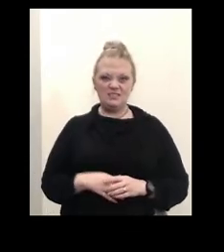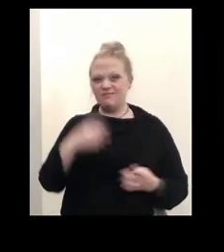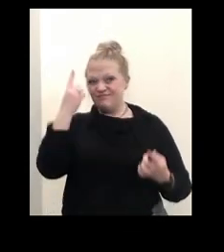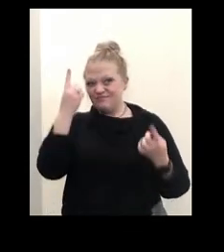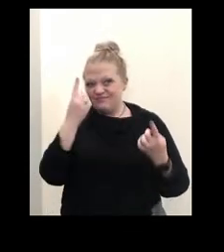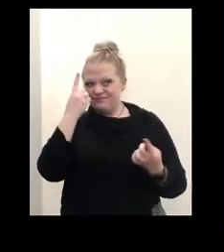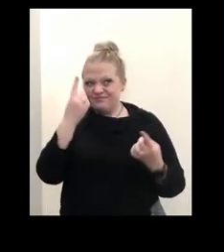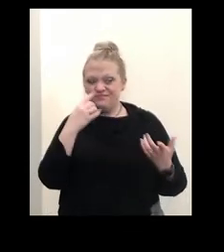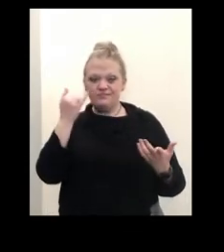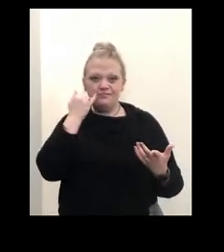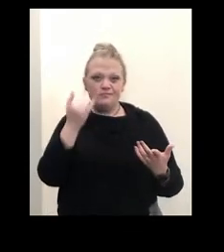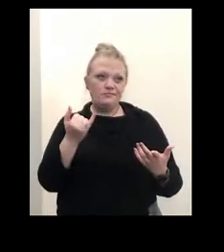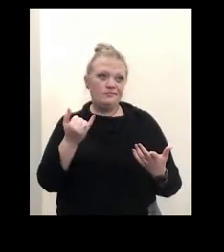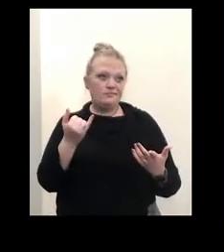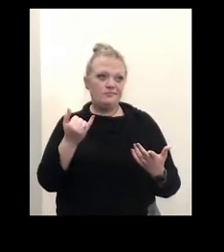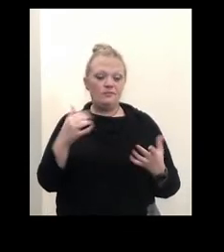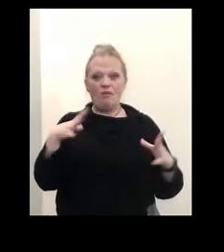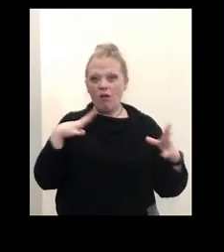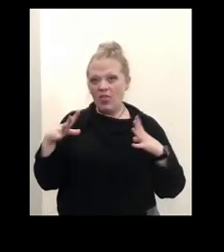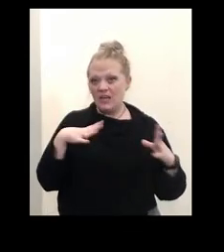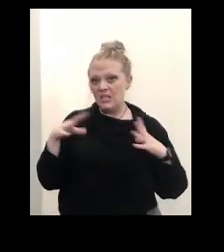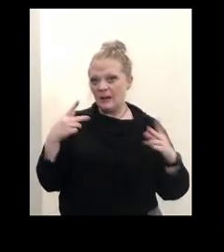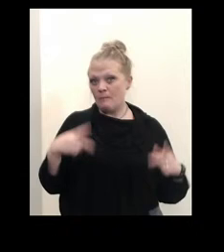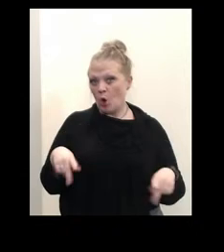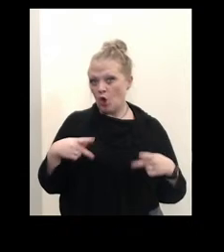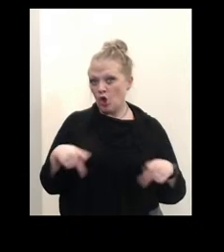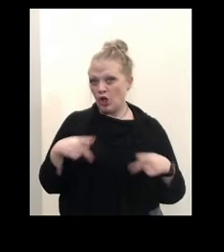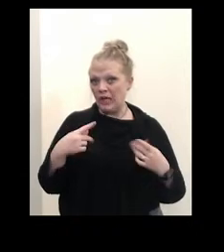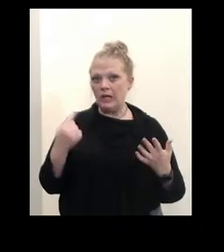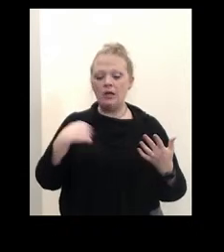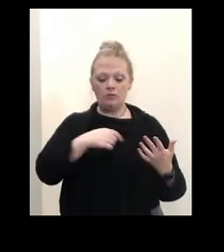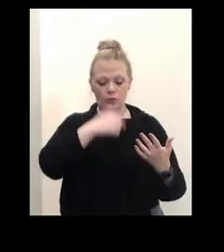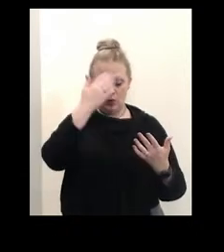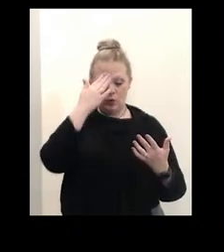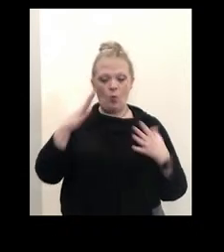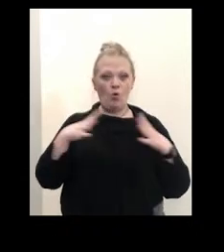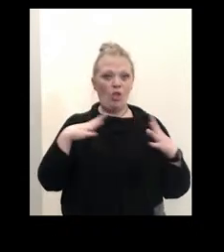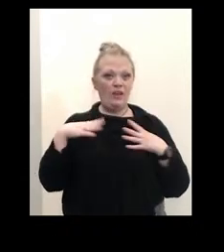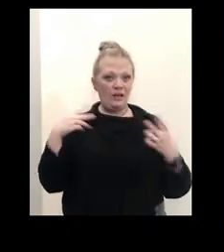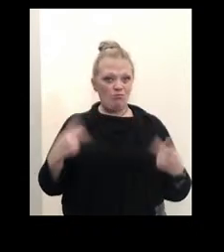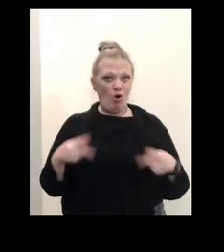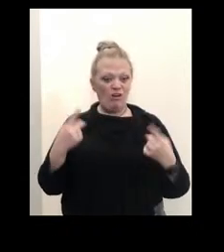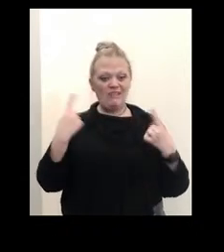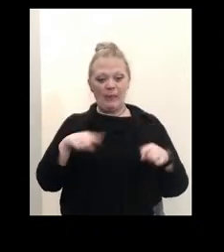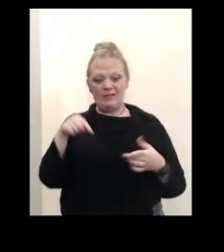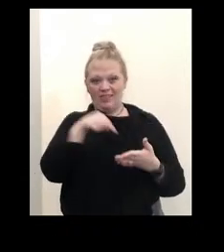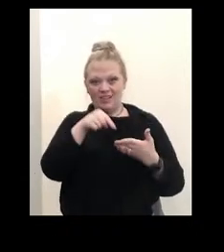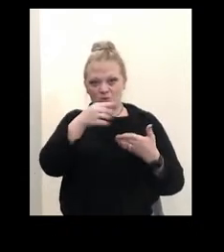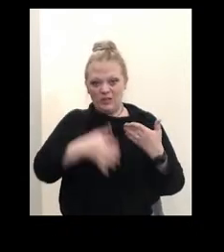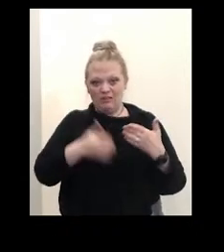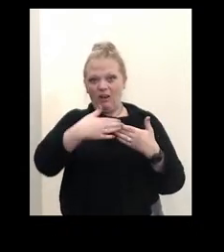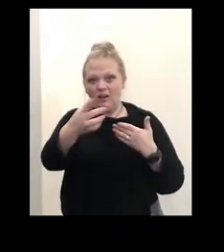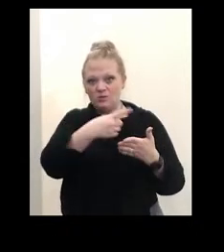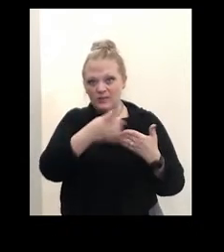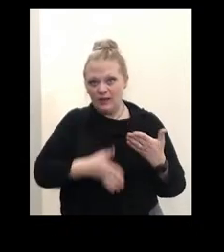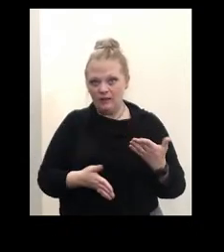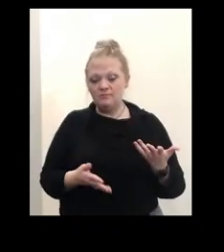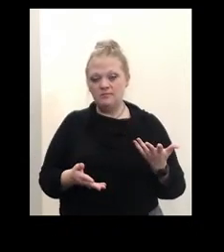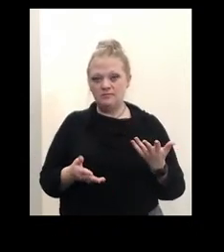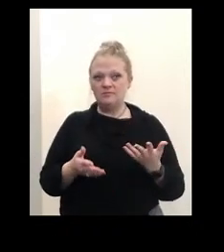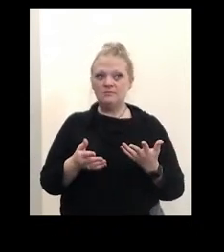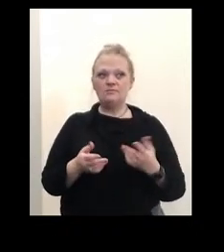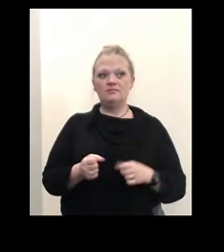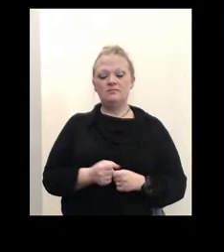you're going to go to a holiday party we know that there are holiday parties happening this weekend and next weekend um you want to make sure that uh that